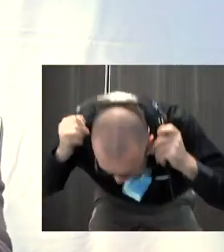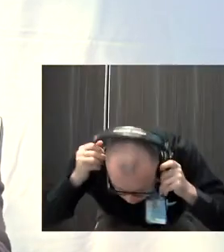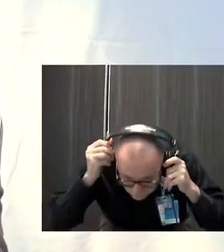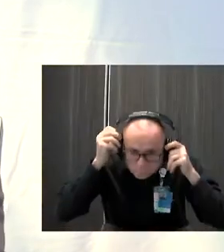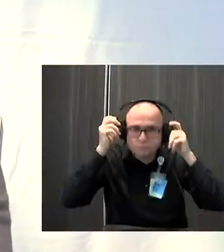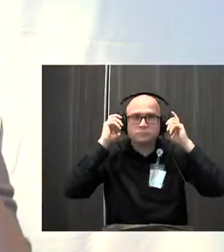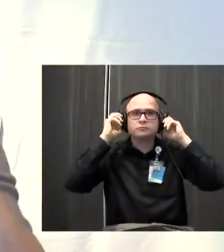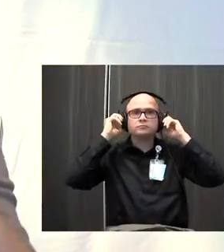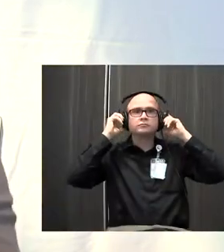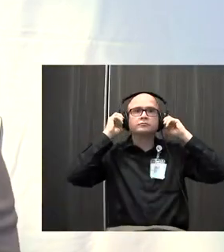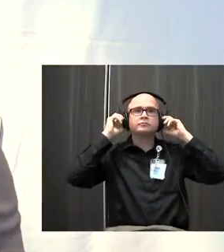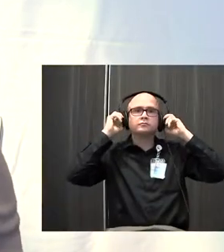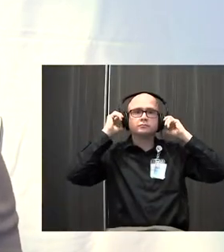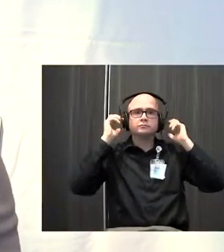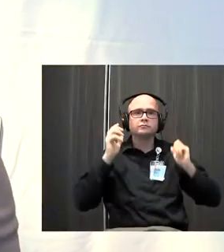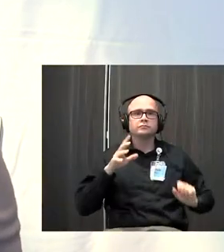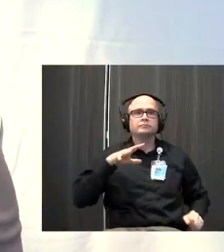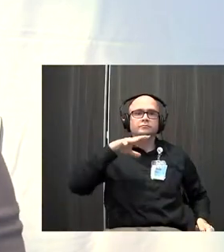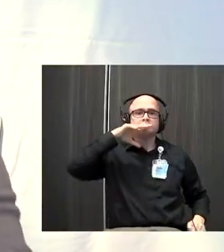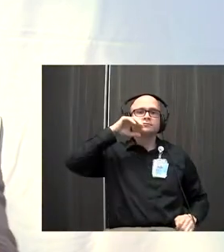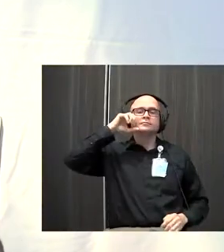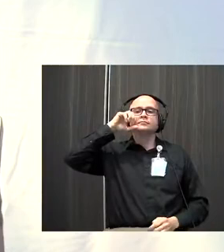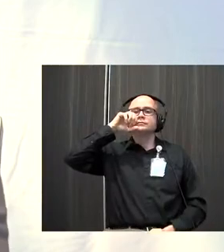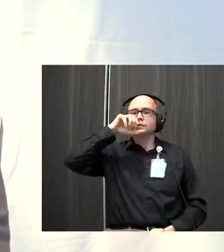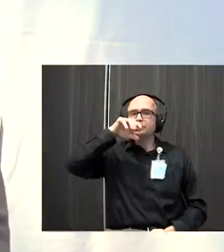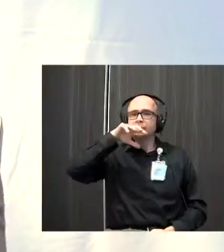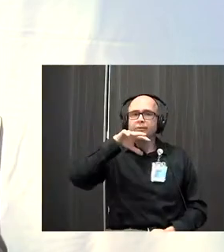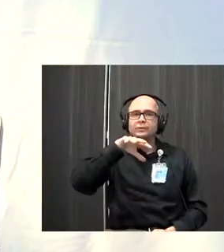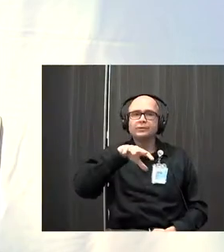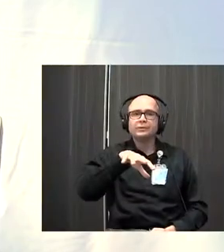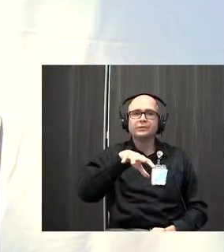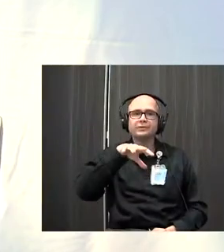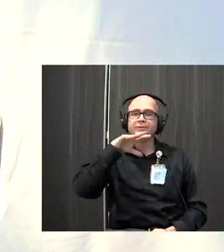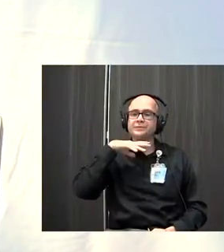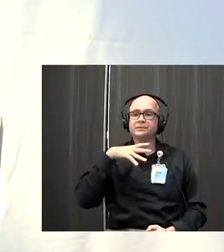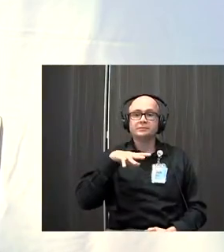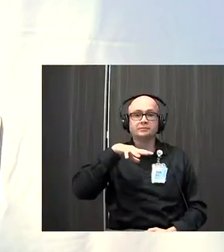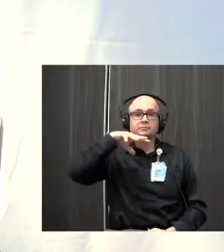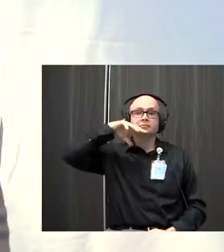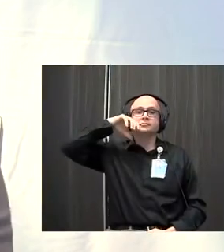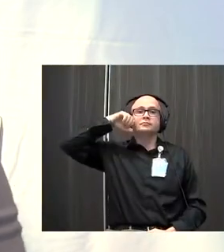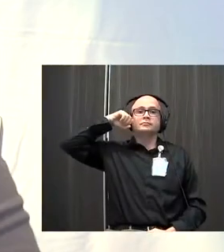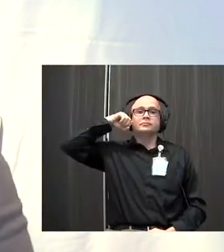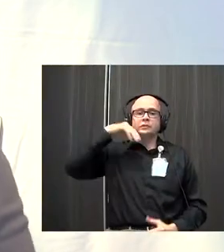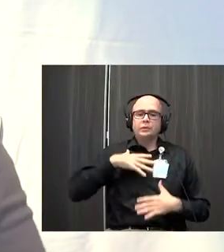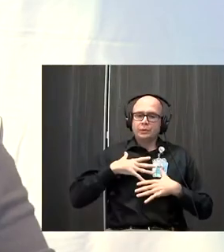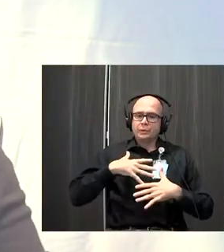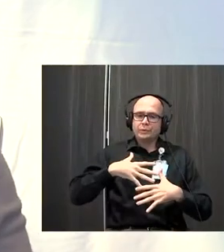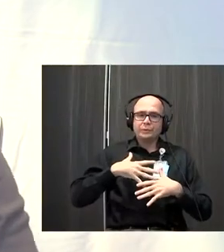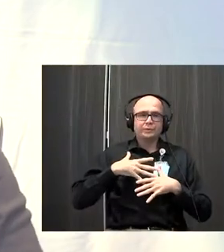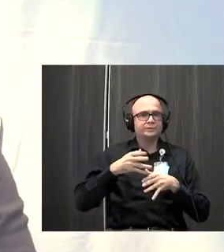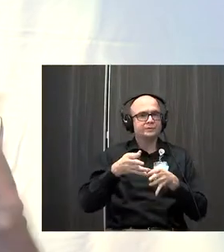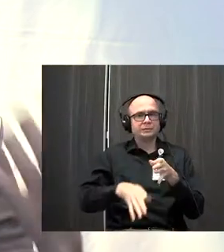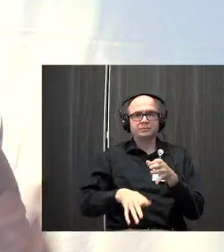And I was able to reset my own as the slides were dancing around. So deep breathing, again, is one very simple deep